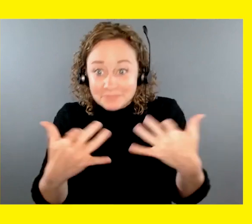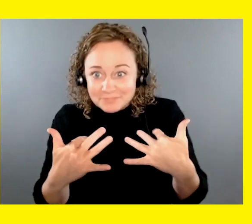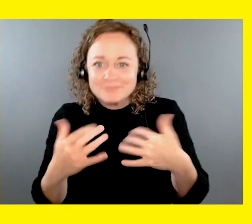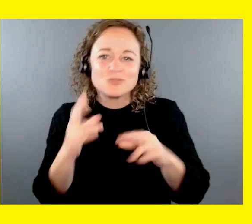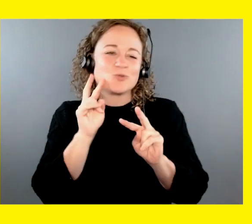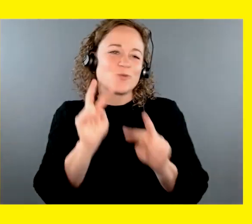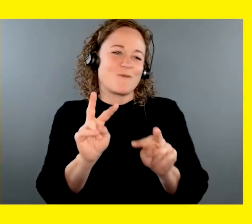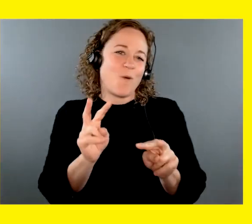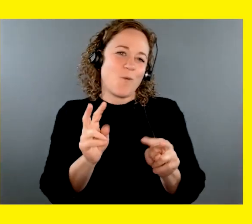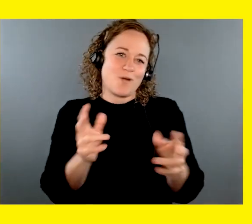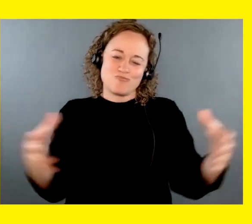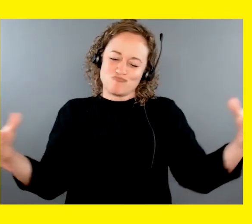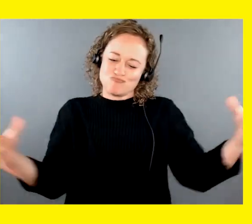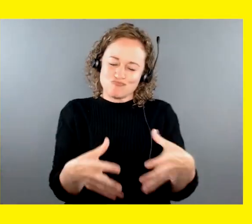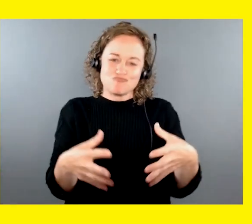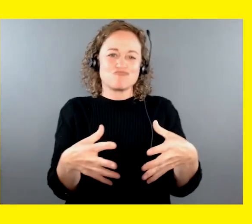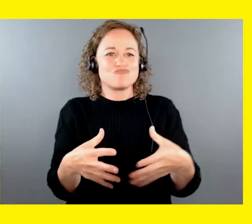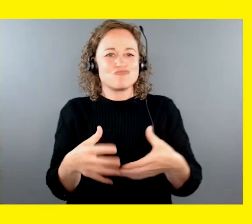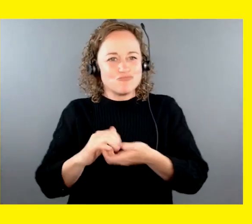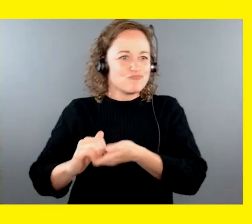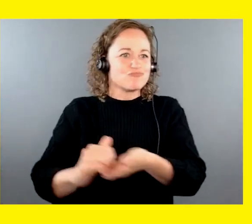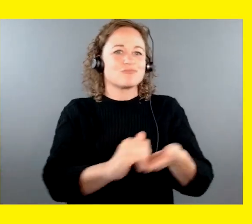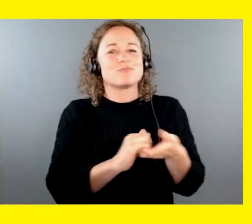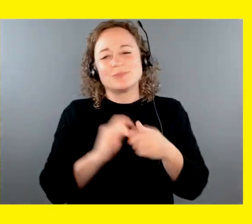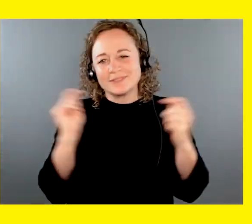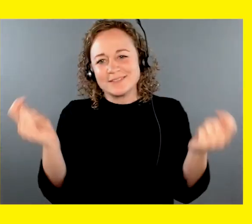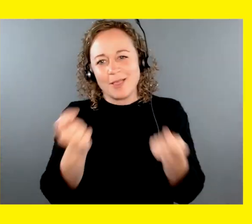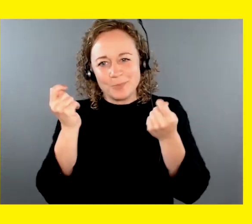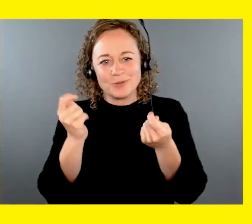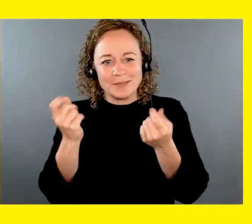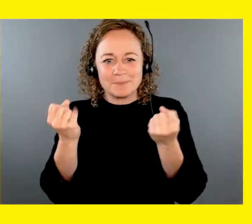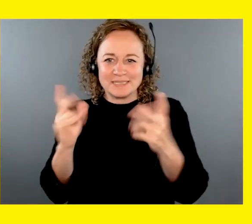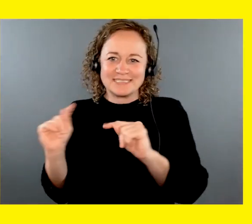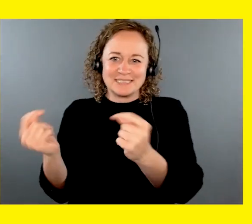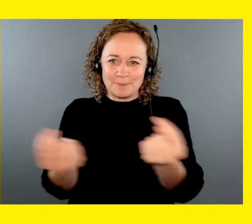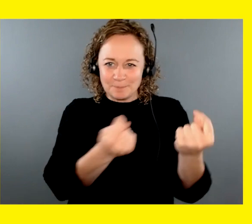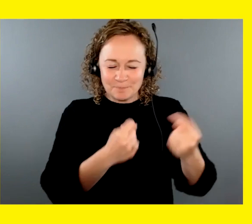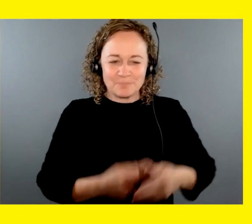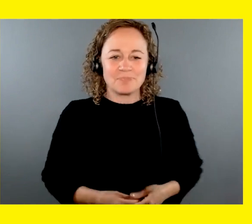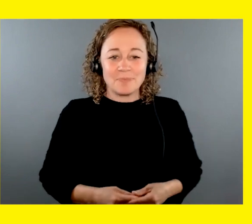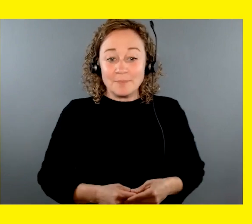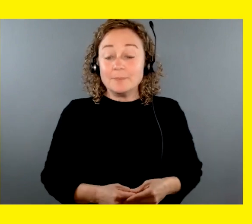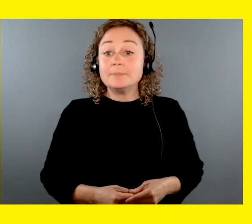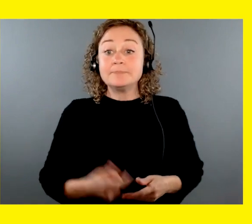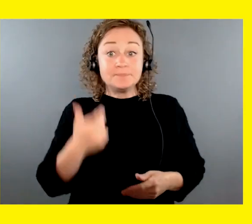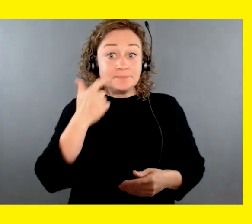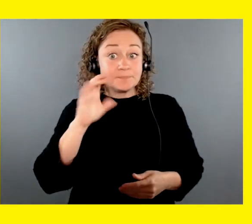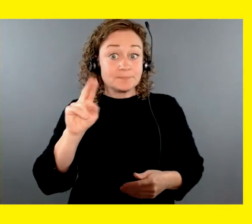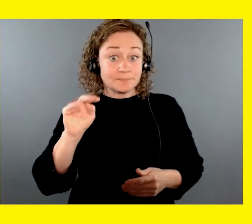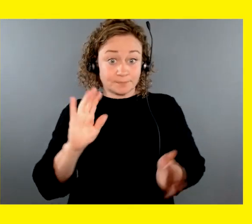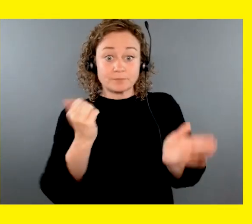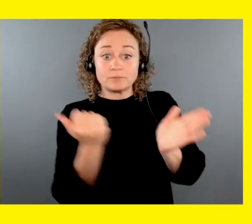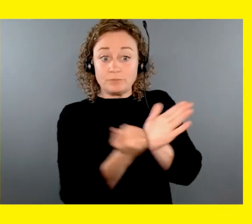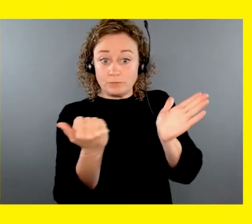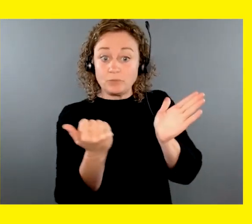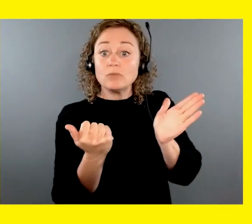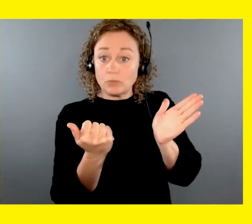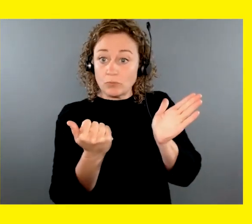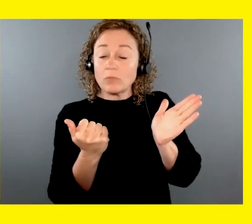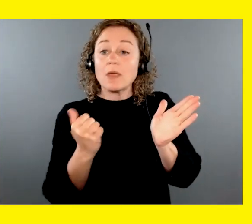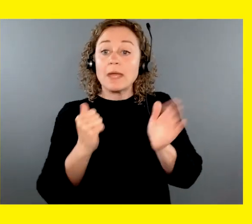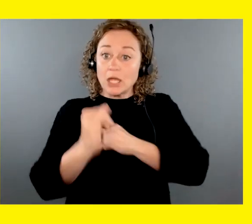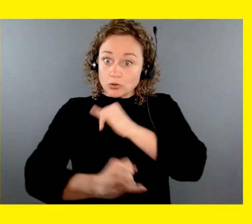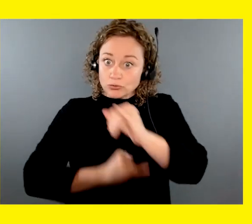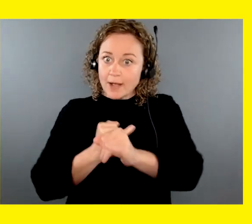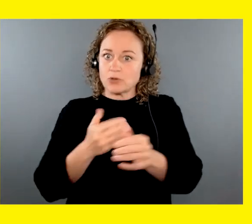forward to spending a bit of time with you in celebration of the amazing teams that we're graduating. Recently, CNIB became accredited